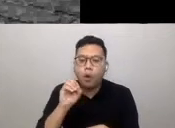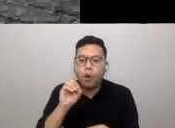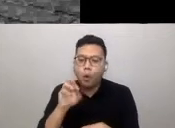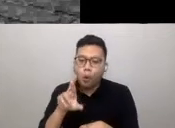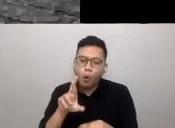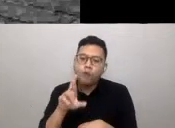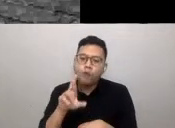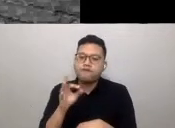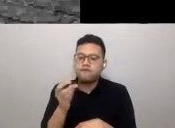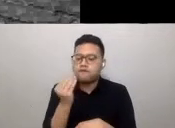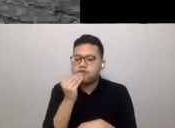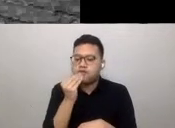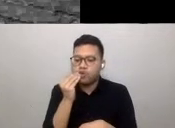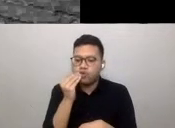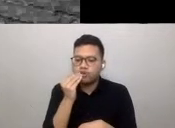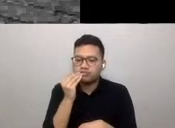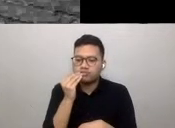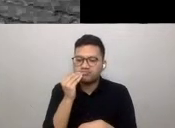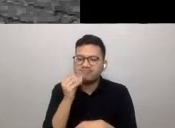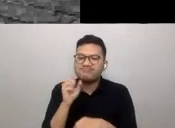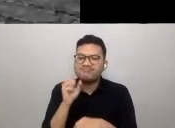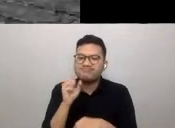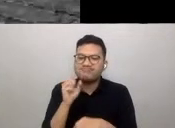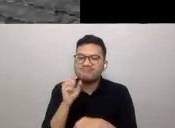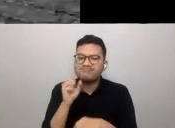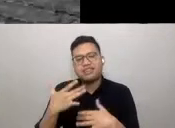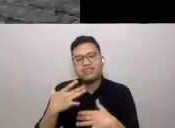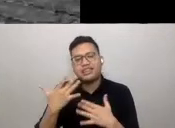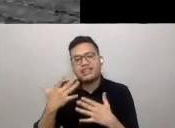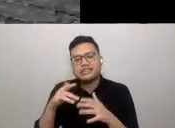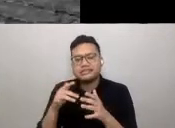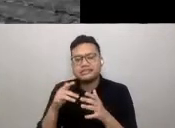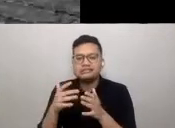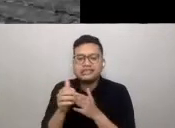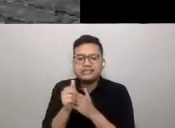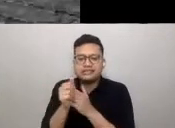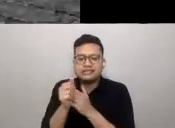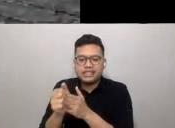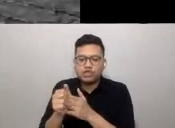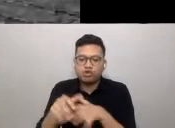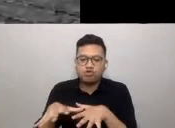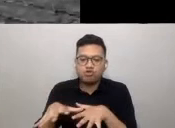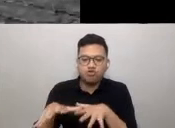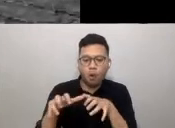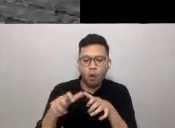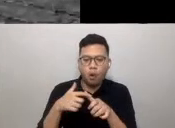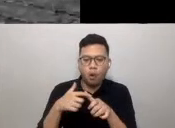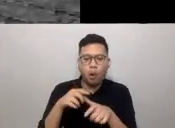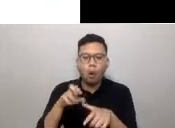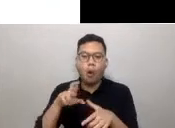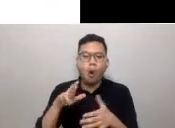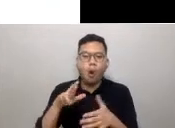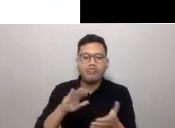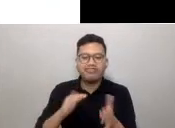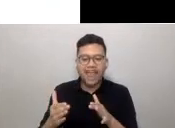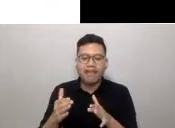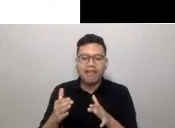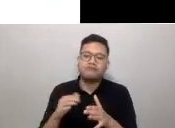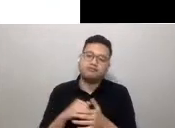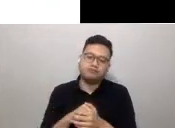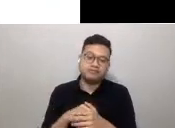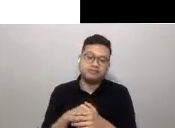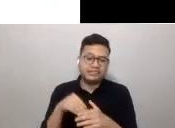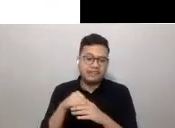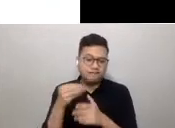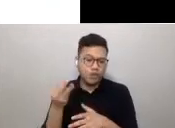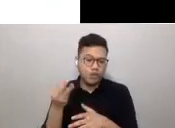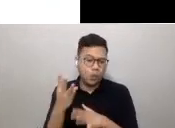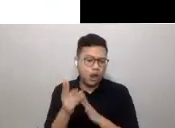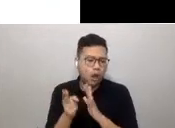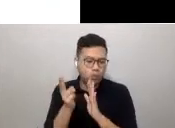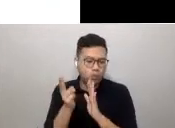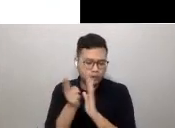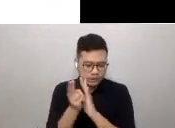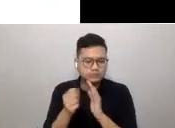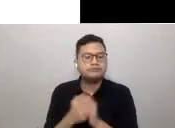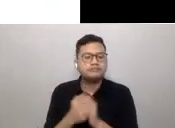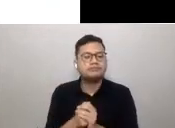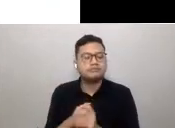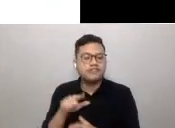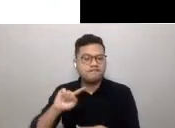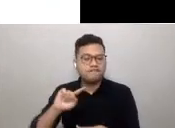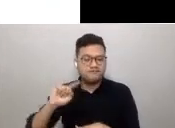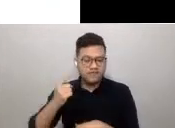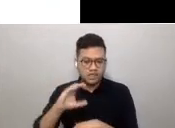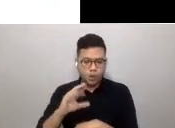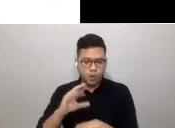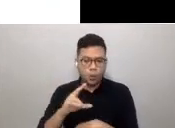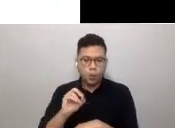and could lead to dehydration, septic shock, and even death in a few hours. The first cholera pandemic